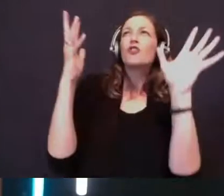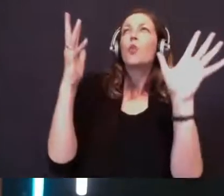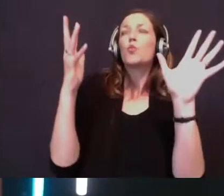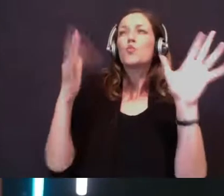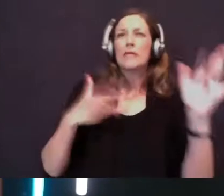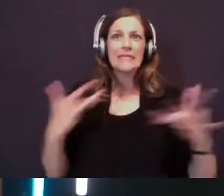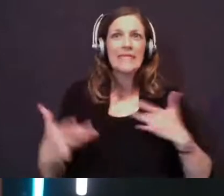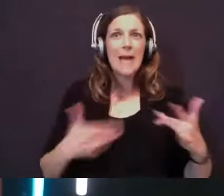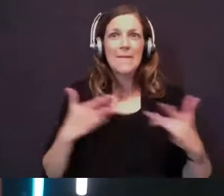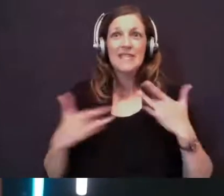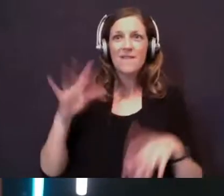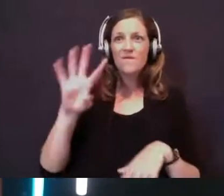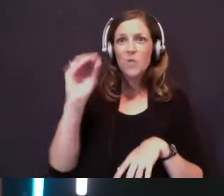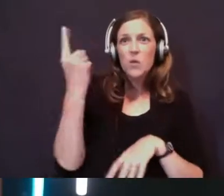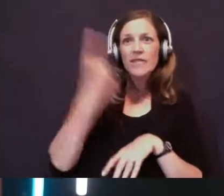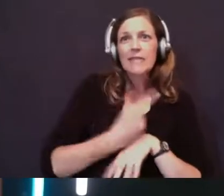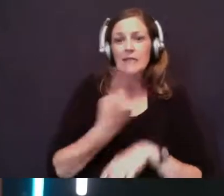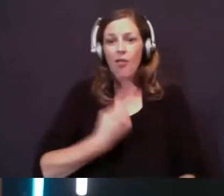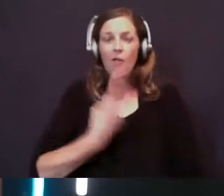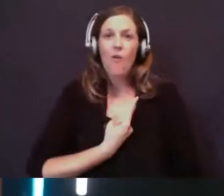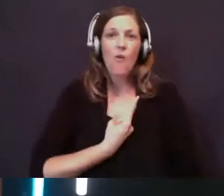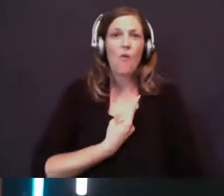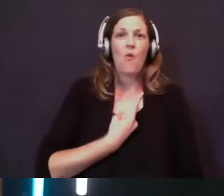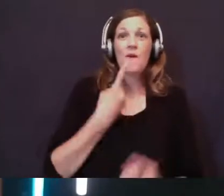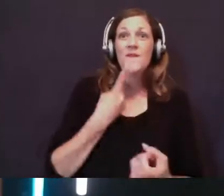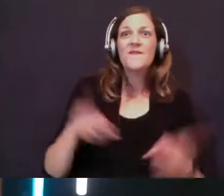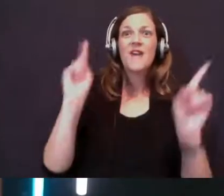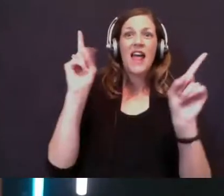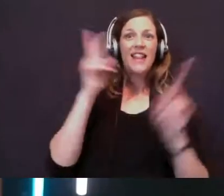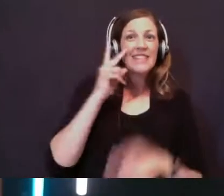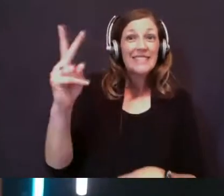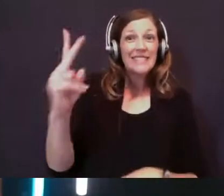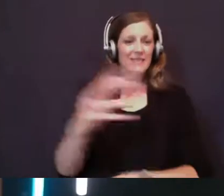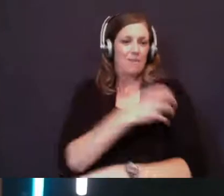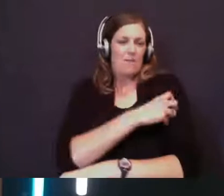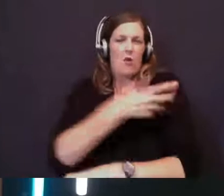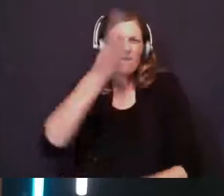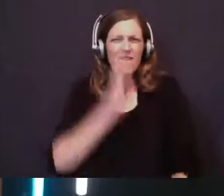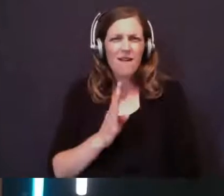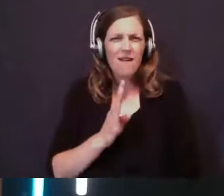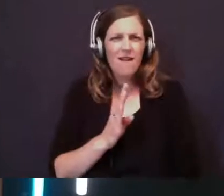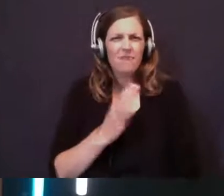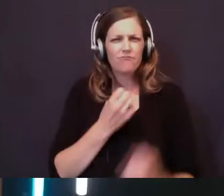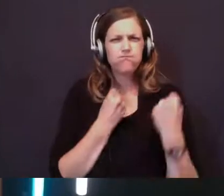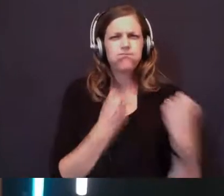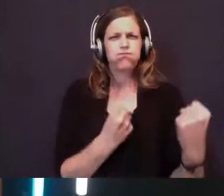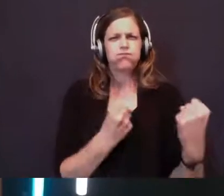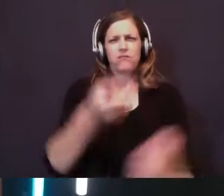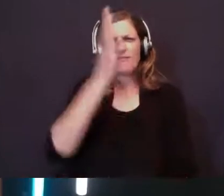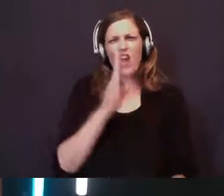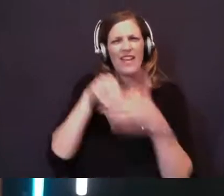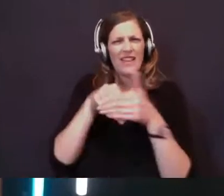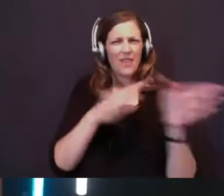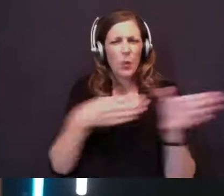after his 40 days in the wilderness. He finally sees the power of God, the ferocity of God coming in this wind.